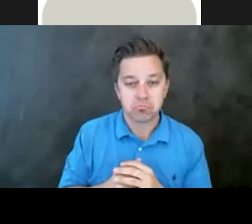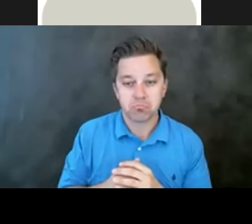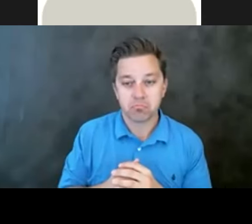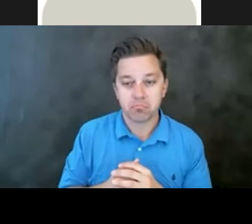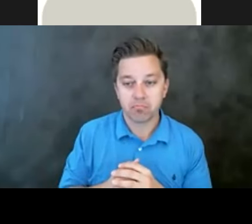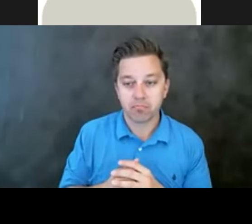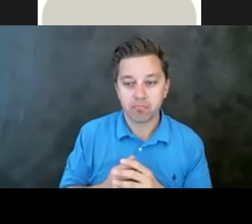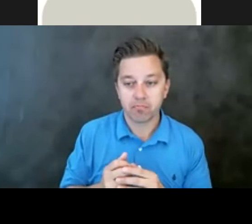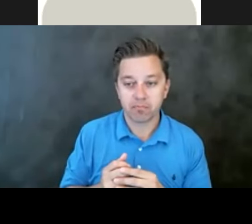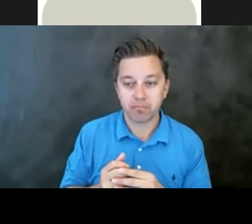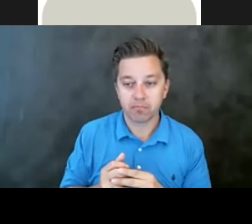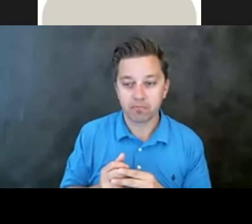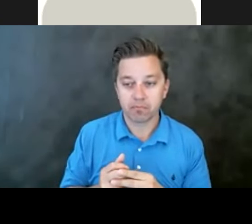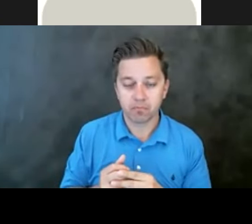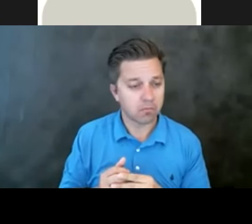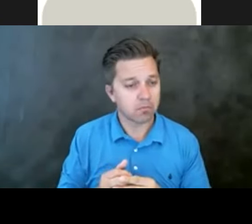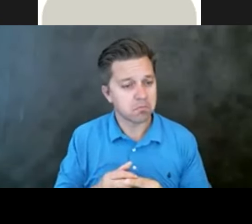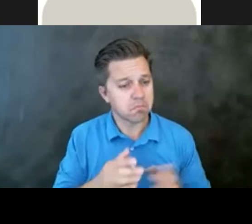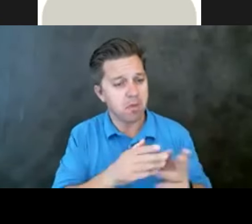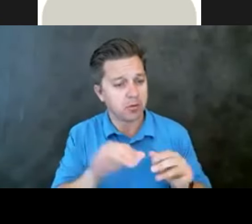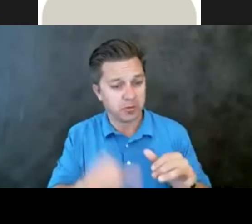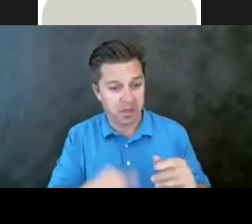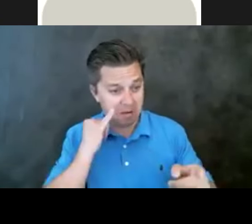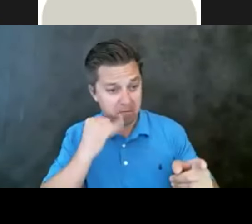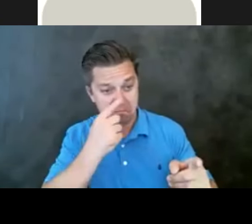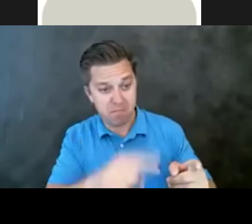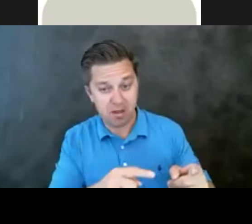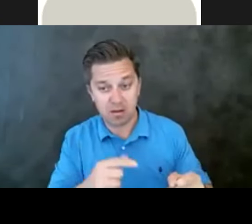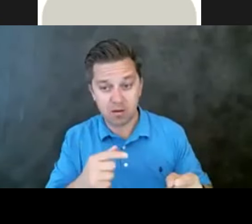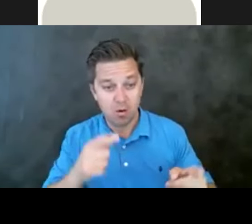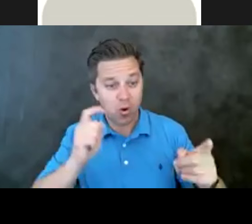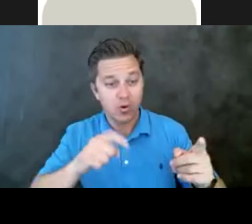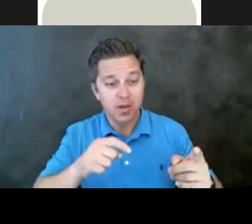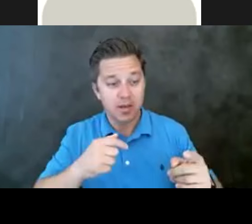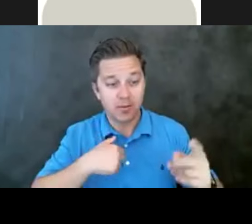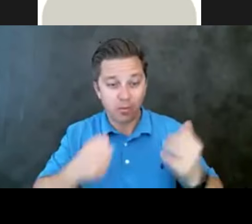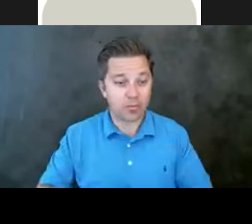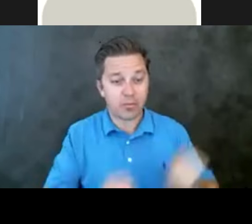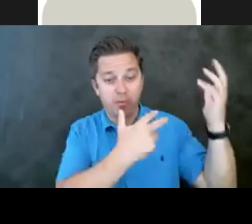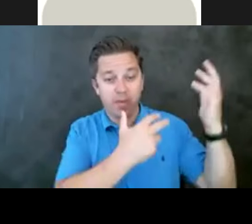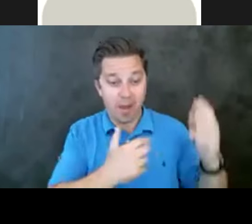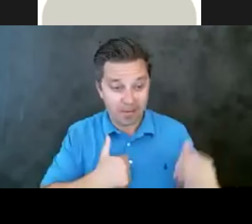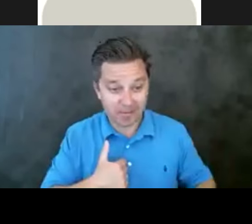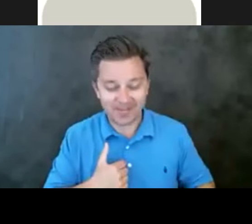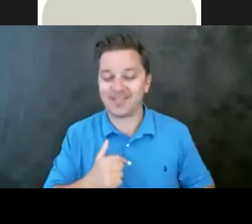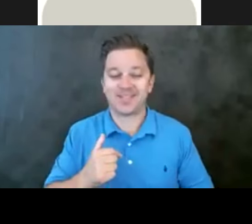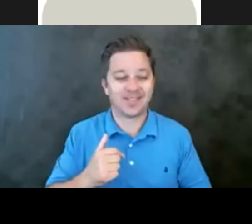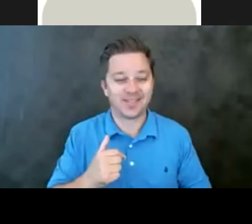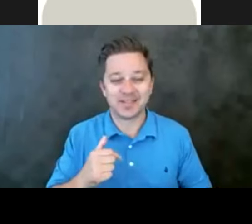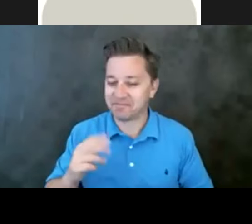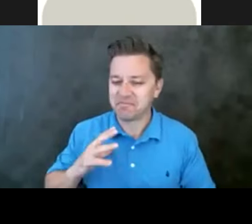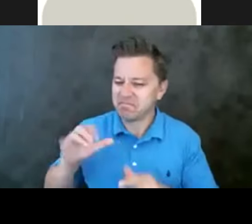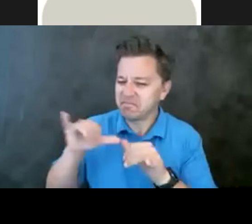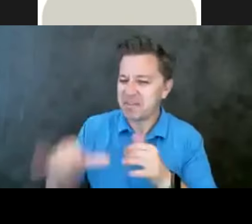or if you... Yeah, I'm planning to hang out, if that's okay, unless you need the bouncer to kick me out. Nope. Absolutely. Stick around. So maybe there'll be more questions at the